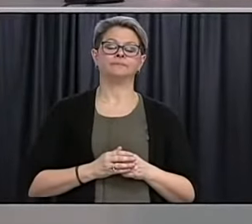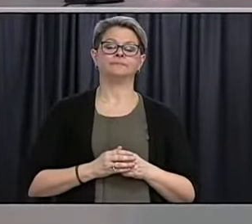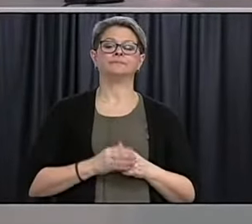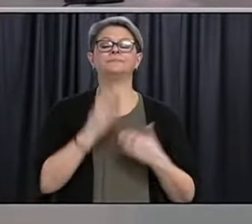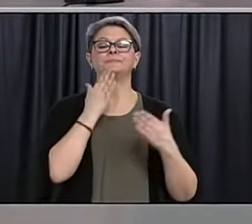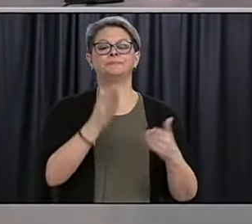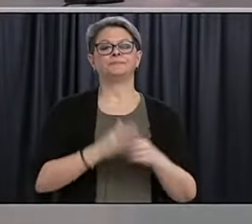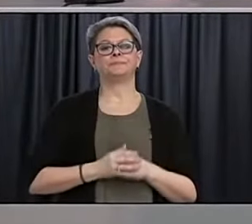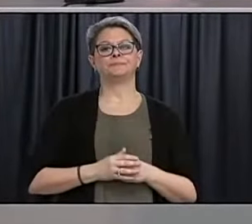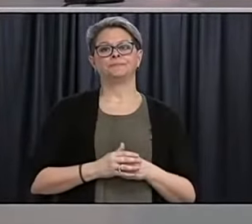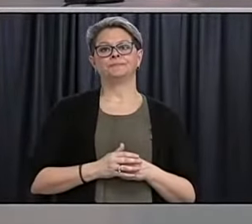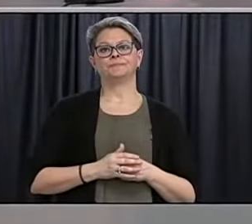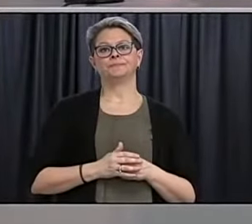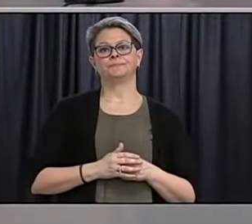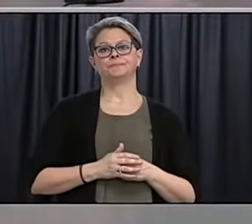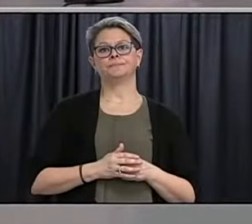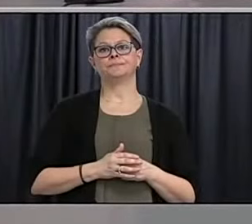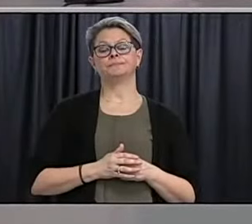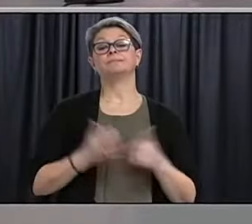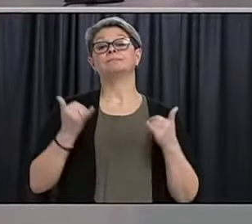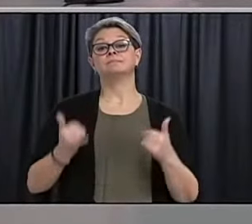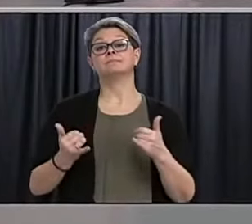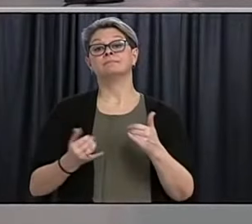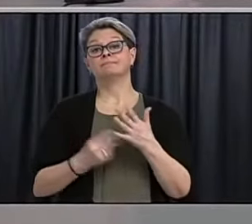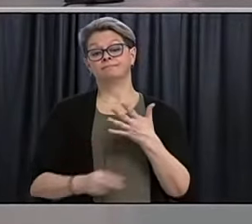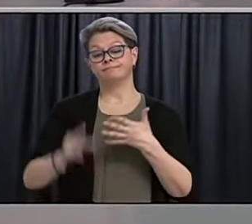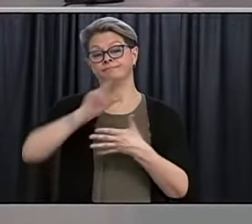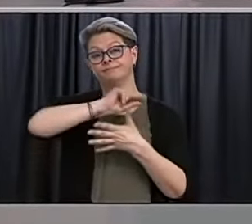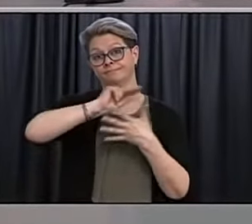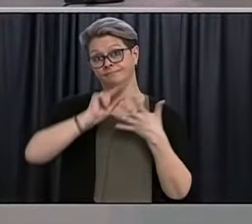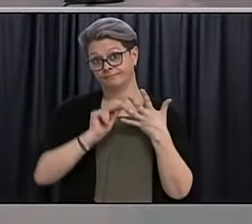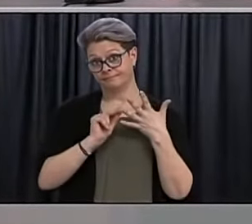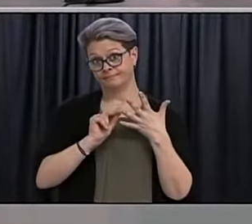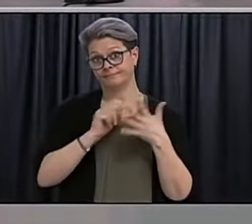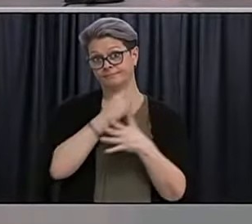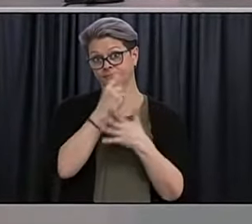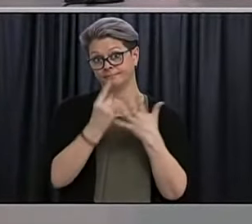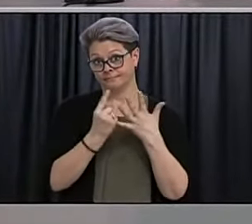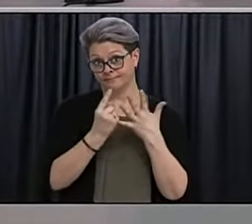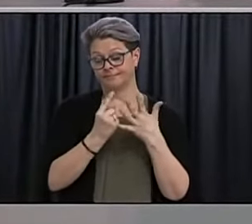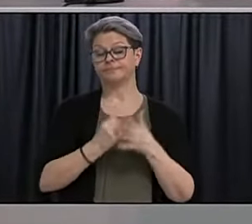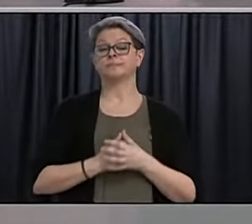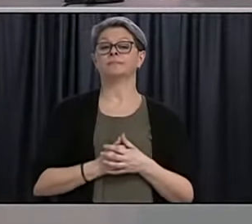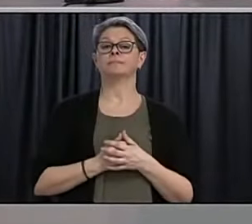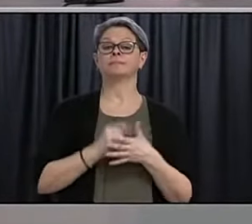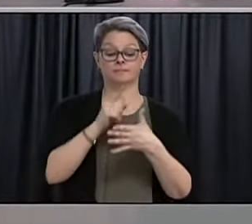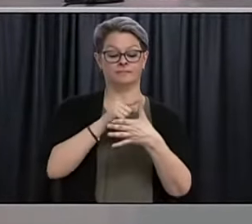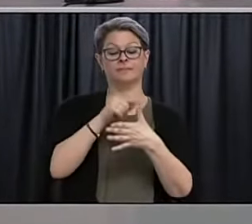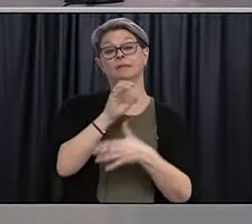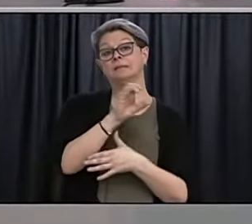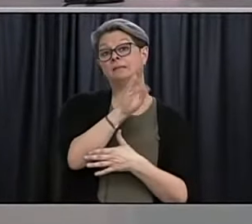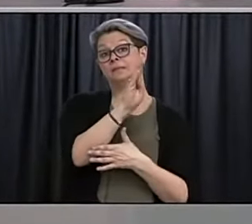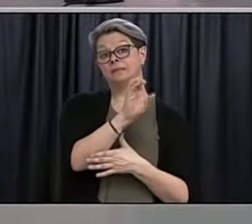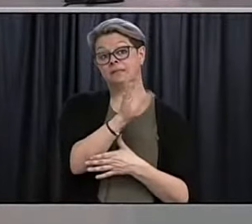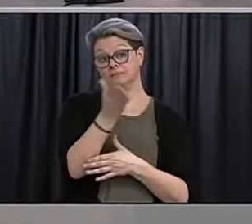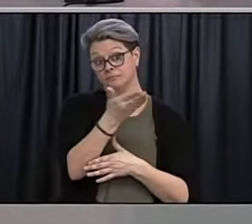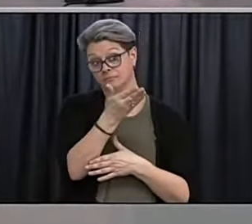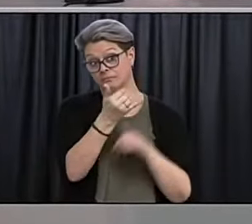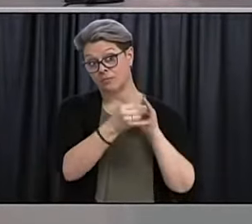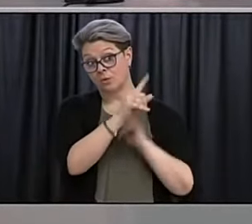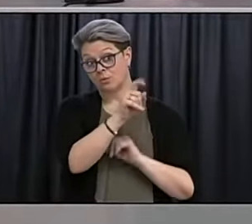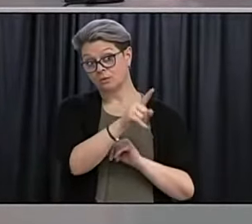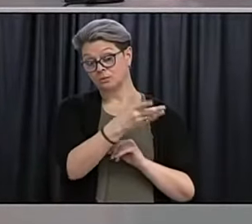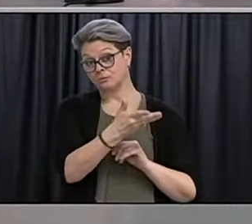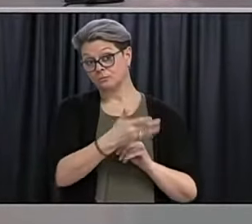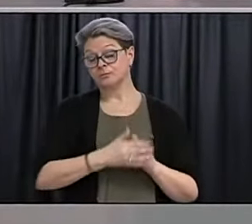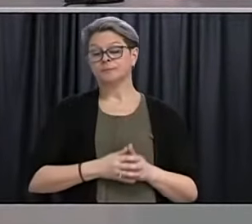Thank you. I'll now go back through each reporter to see if you have one final question. Peter Cowan with CBC. Do you have a final question?